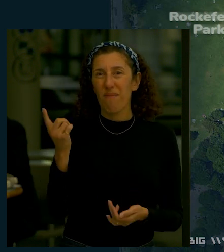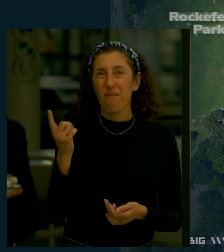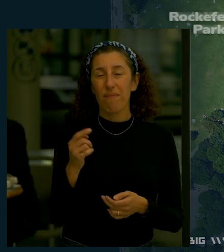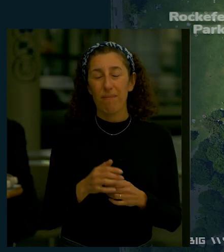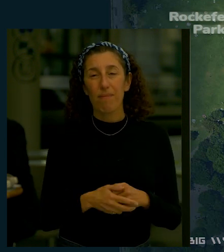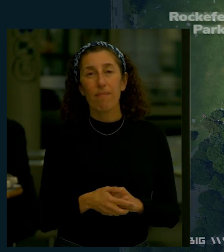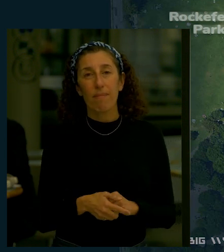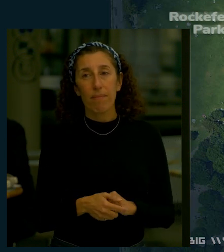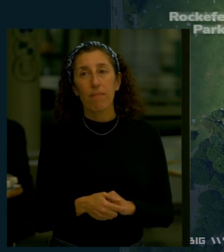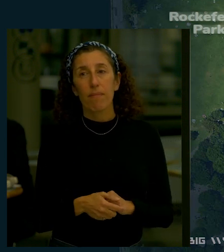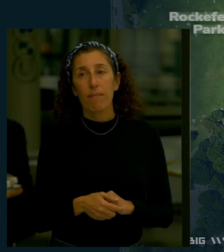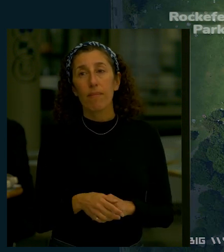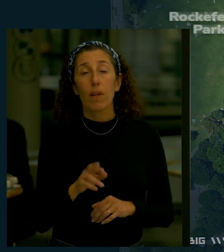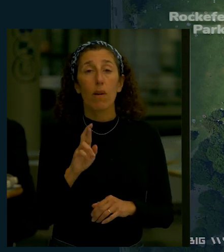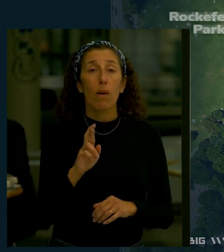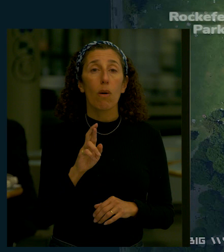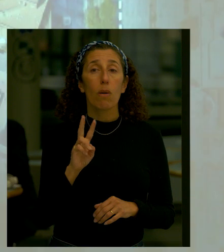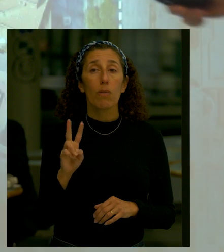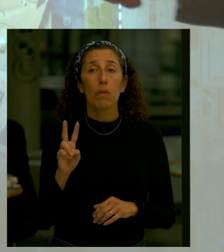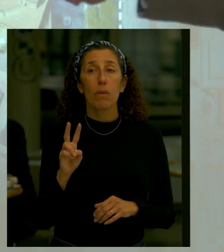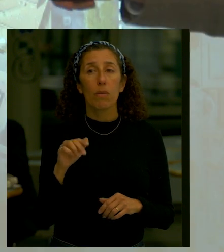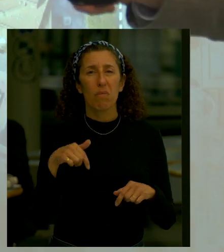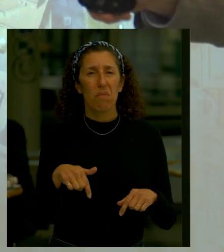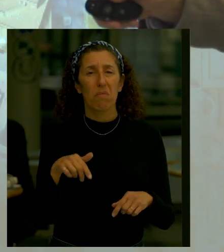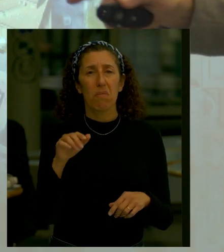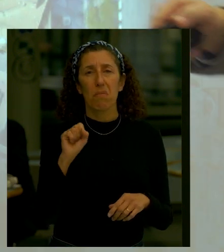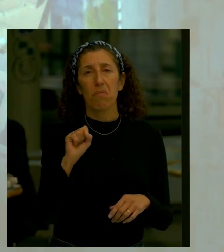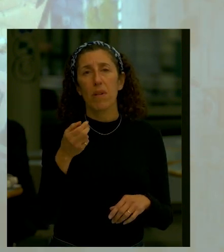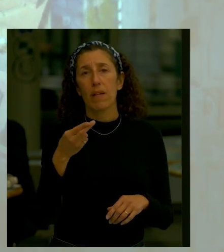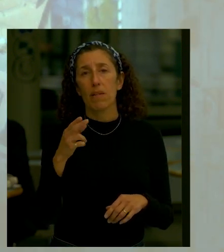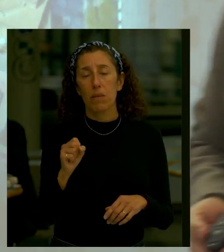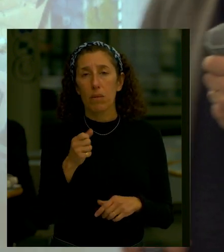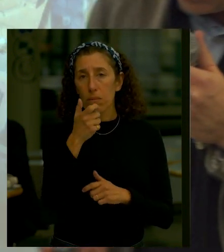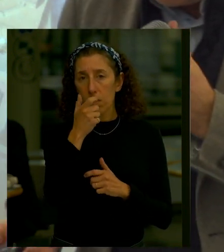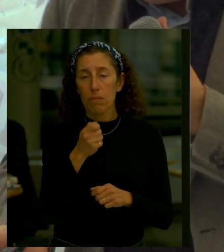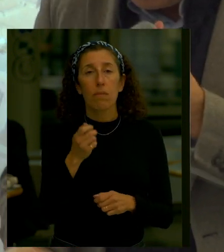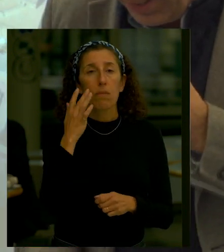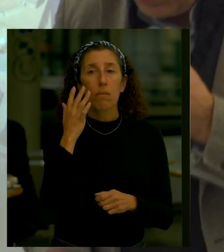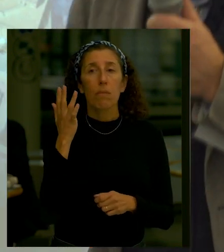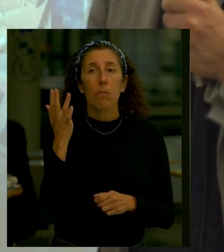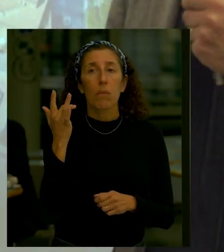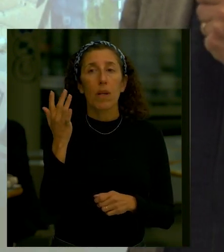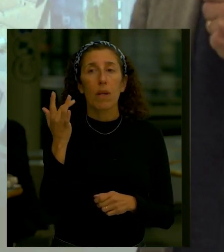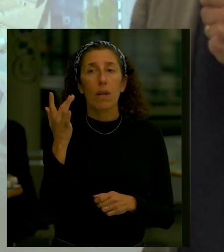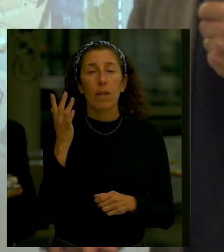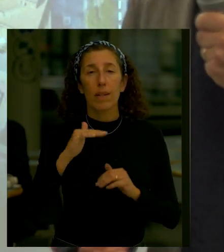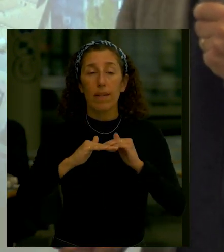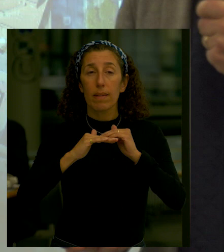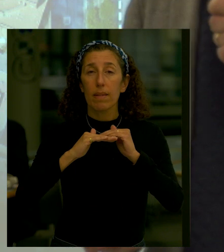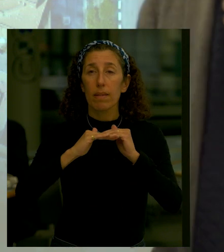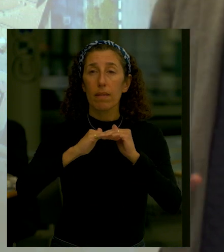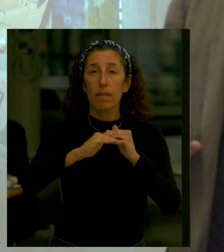and reach 2 is interesting for us because that esplanade out there is essentially a deck it's like a